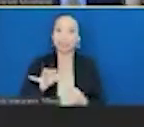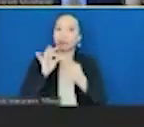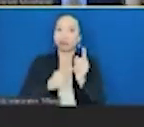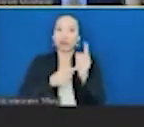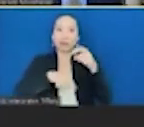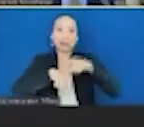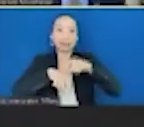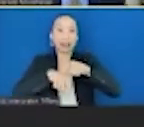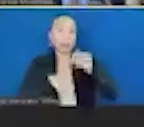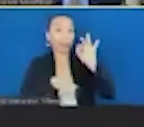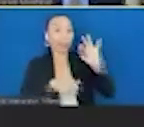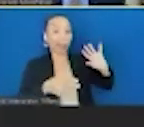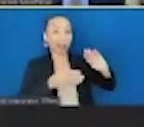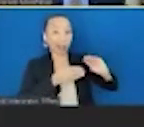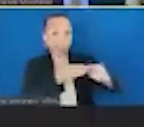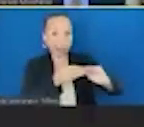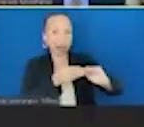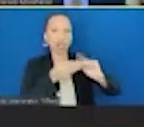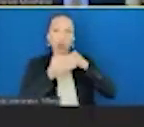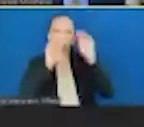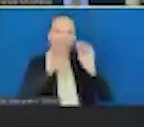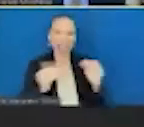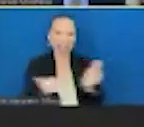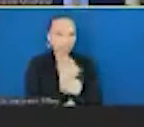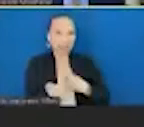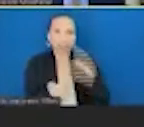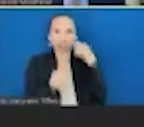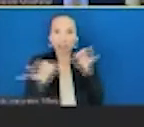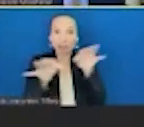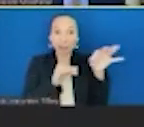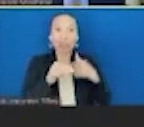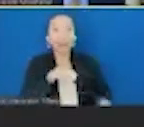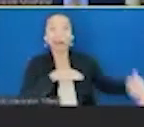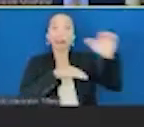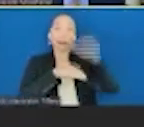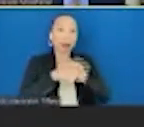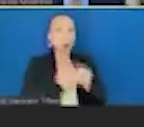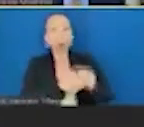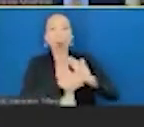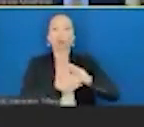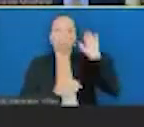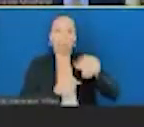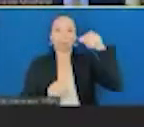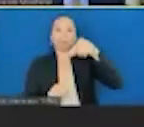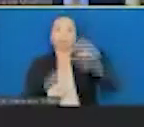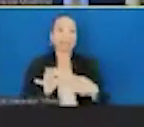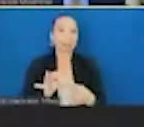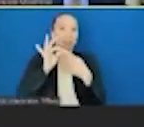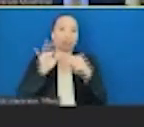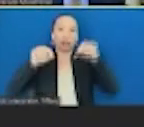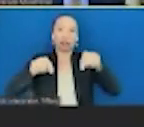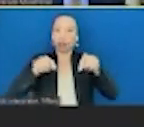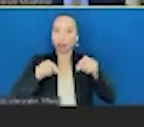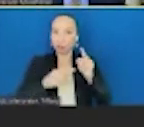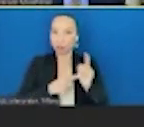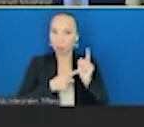that I just showed you and on top of that, you add COVID-19. This is why we face a special moment in time. COVID-19 has shown us that